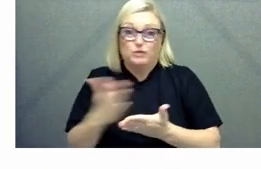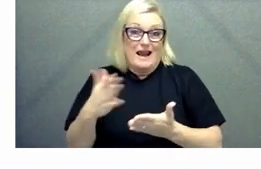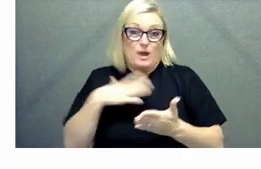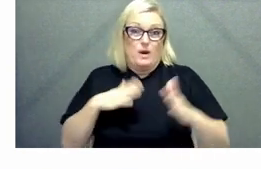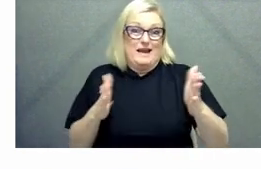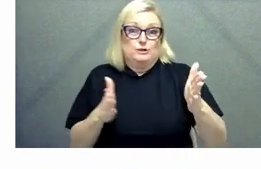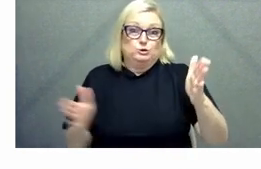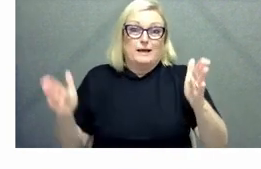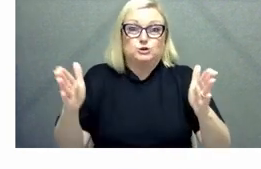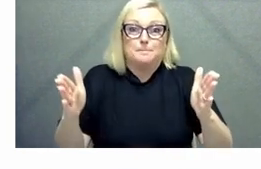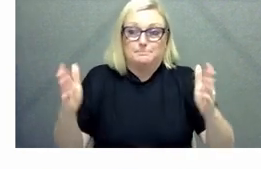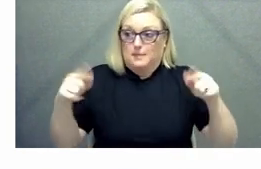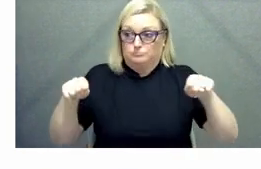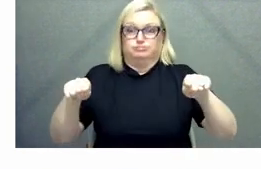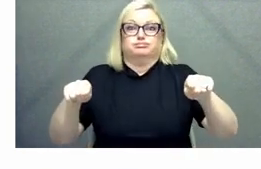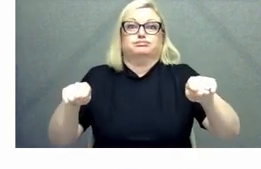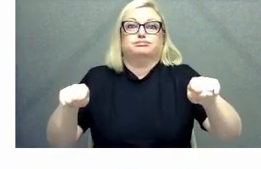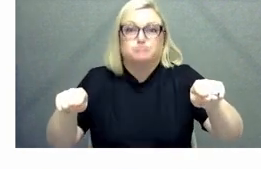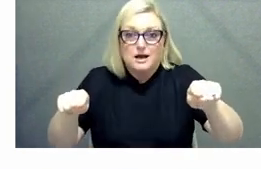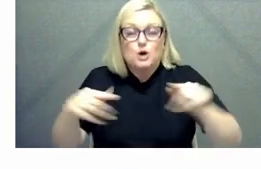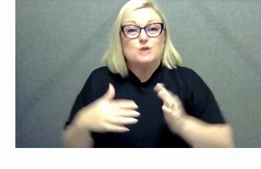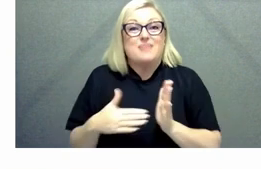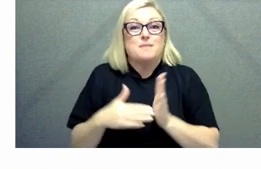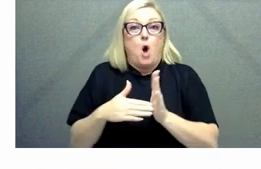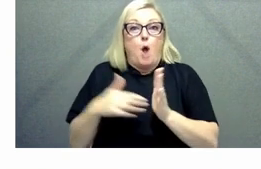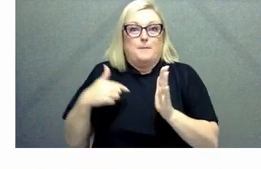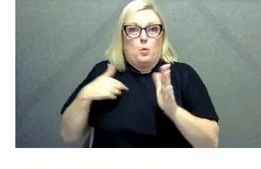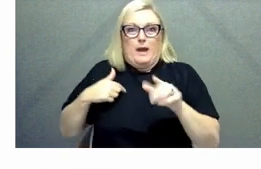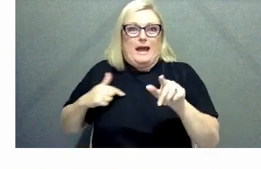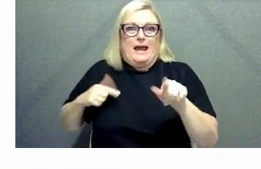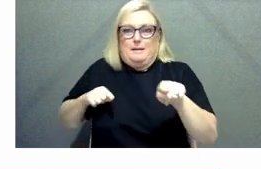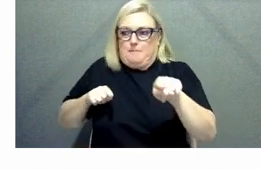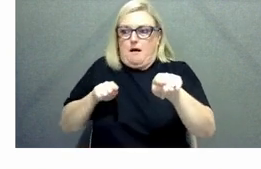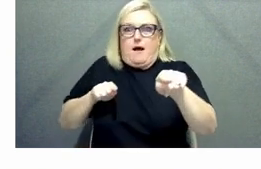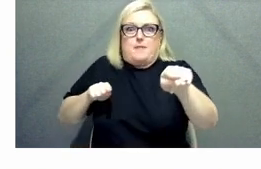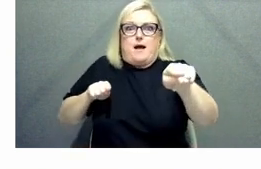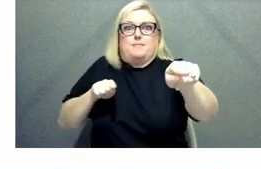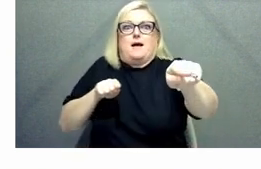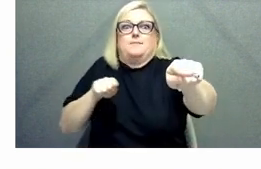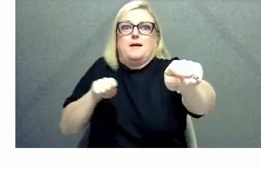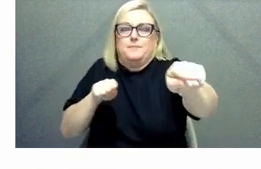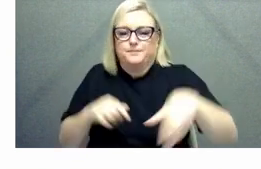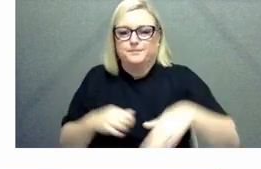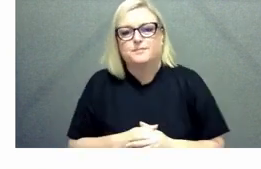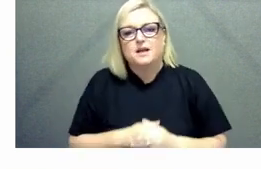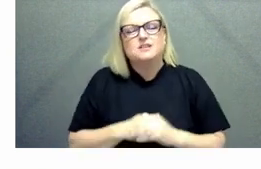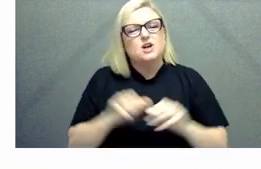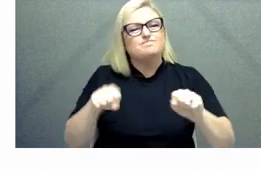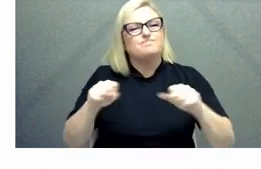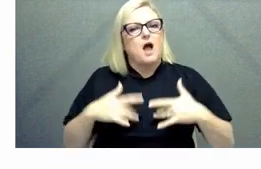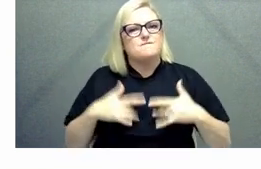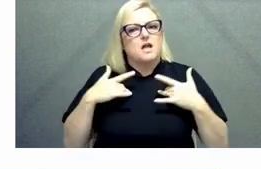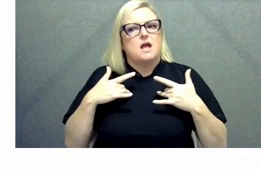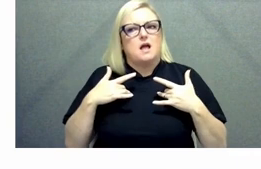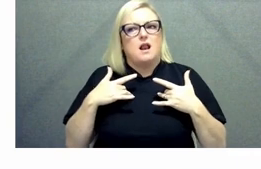technology so it works for us instead of us working for the technology um in that world where we're going to have to be um much better at at